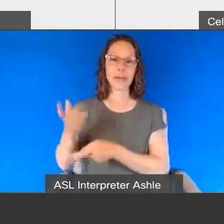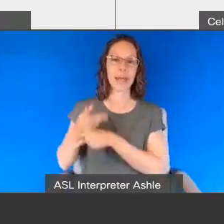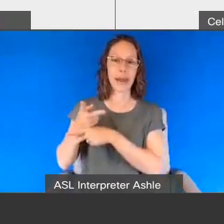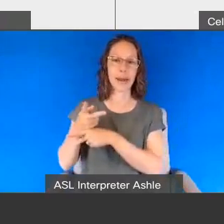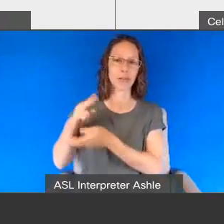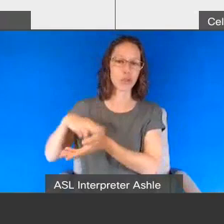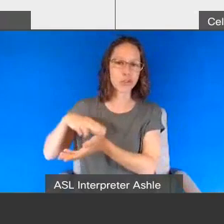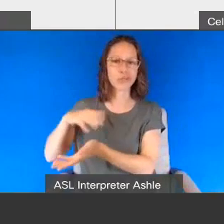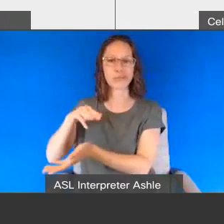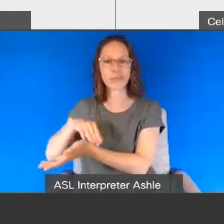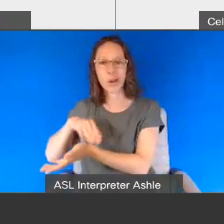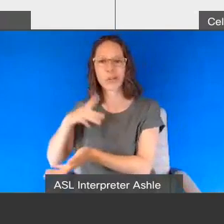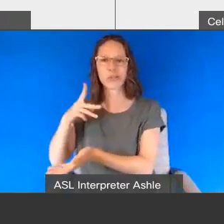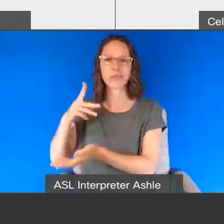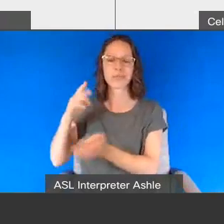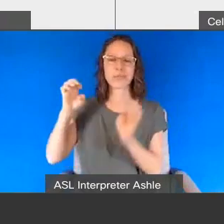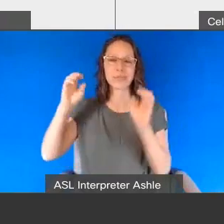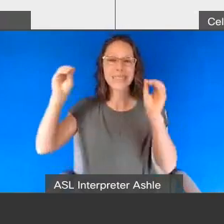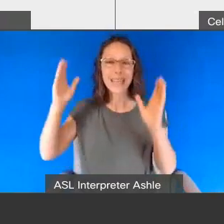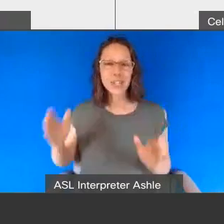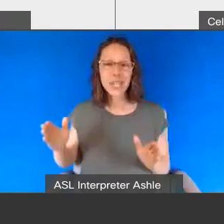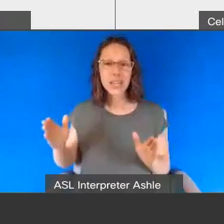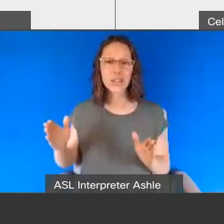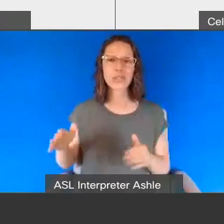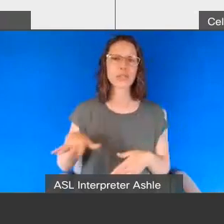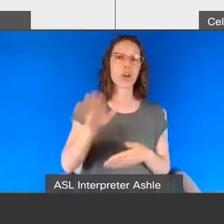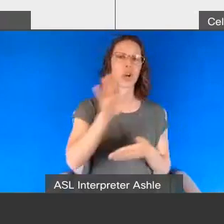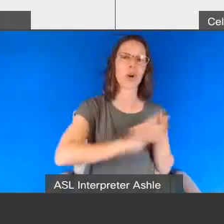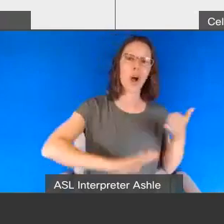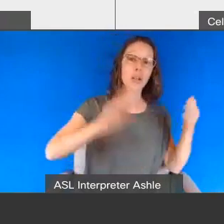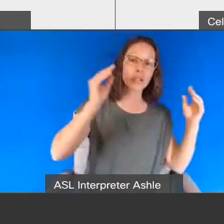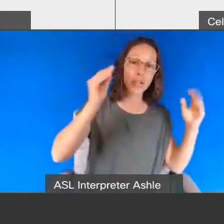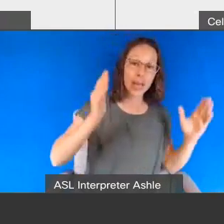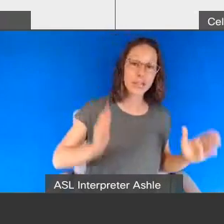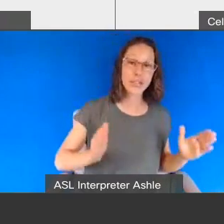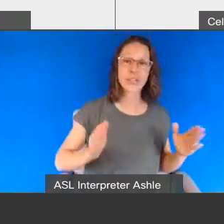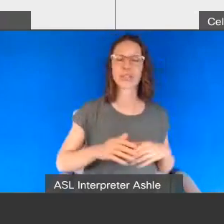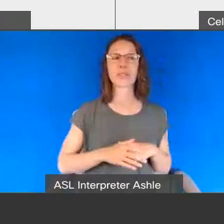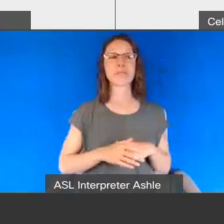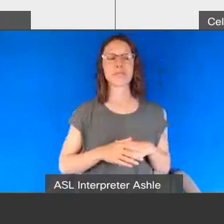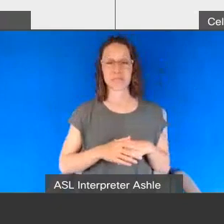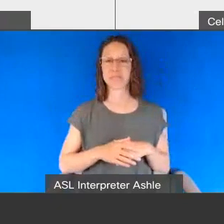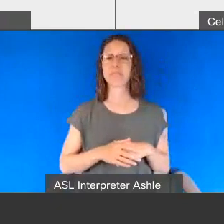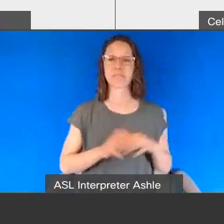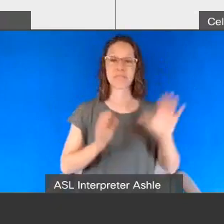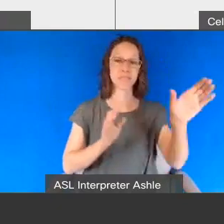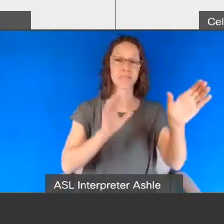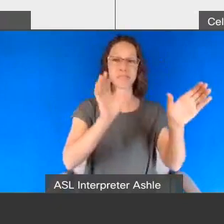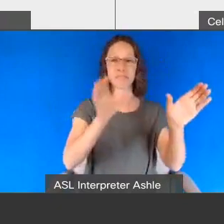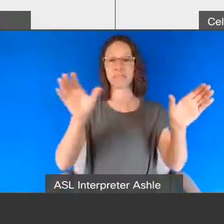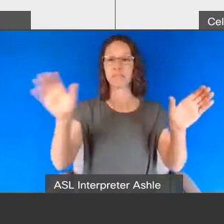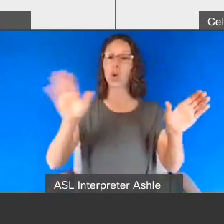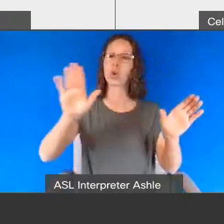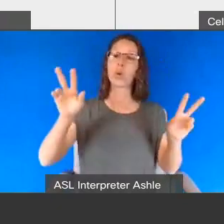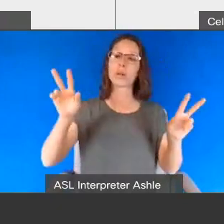educators we we we do training for colleges and things like that we will have them divided so that depending on your your